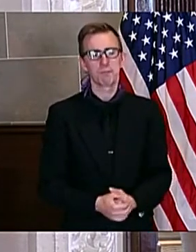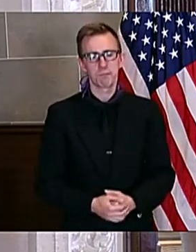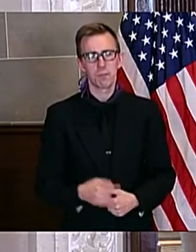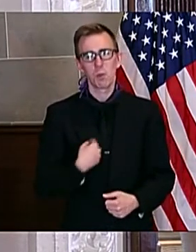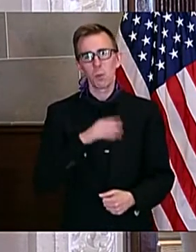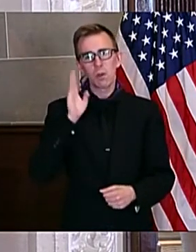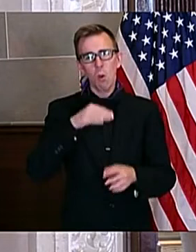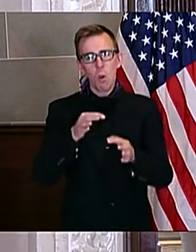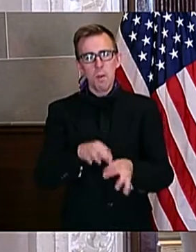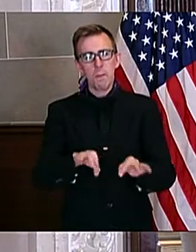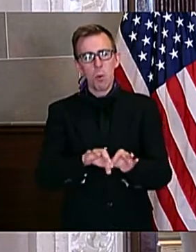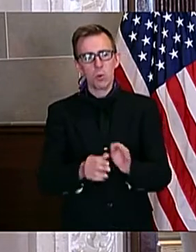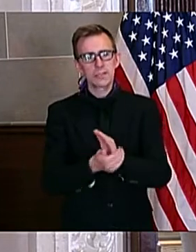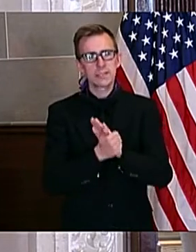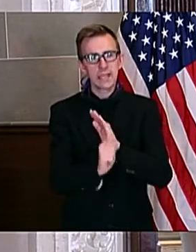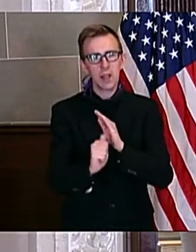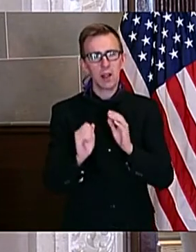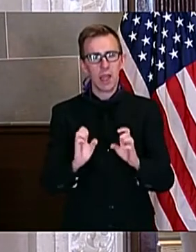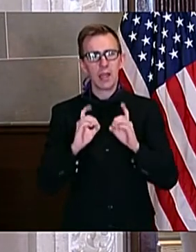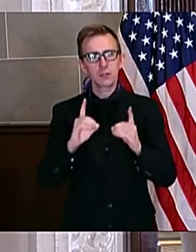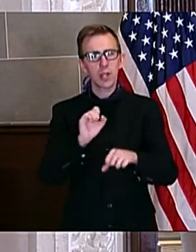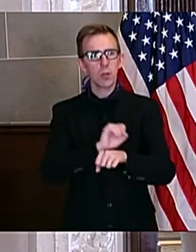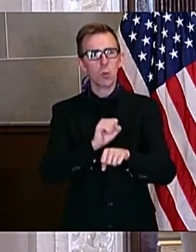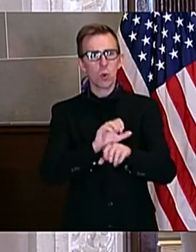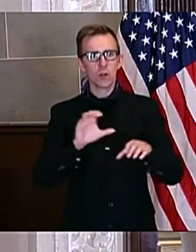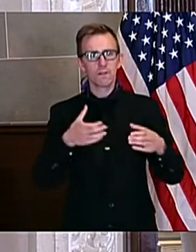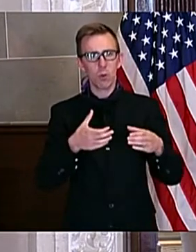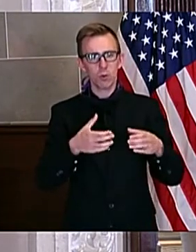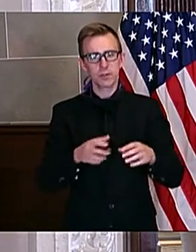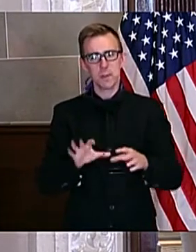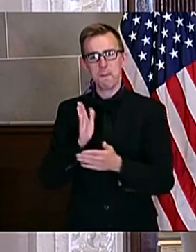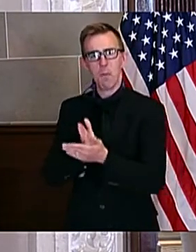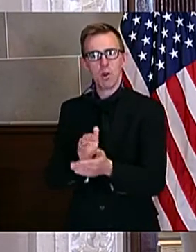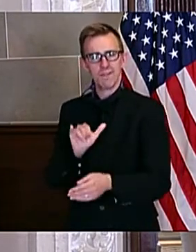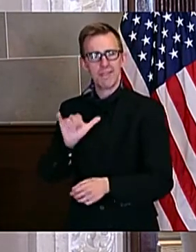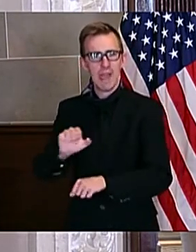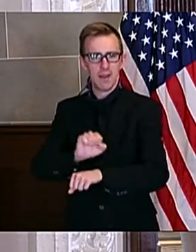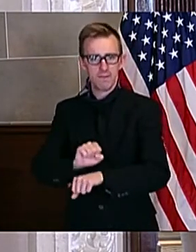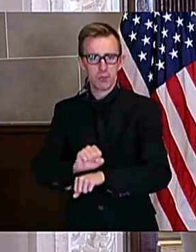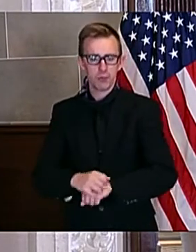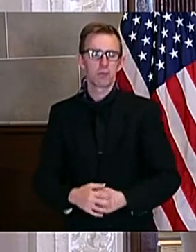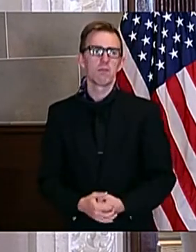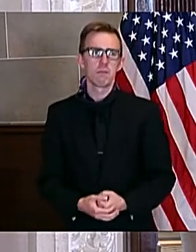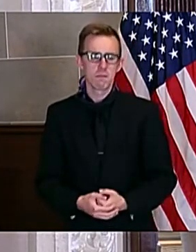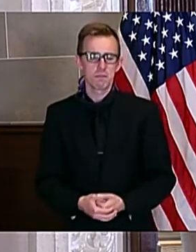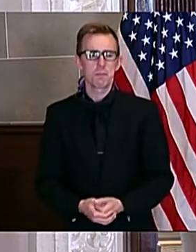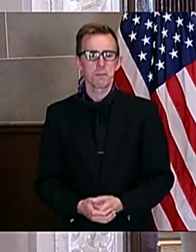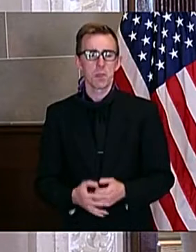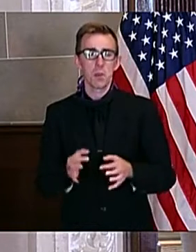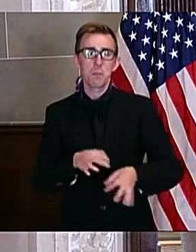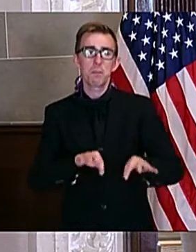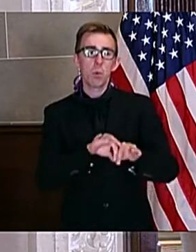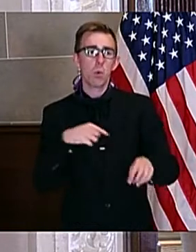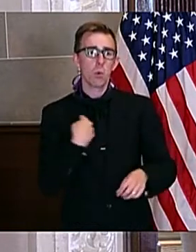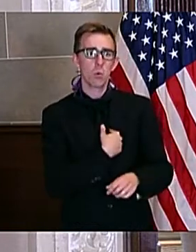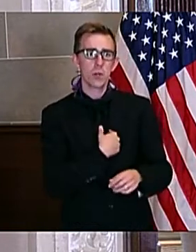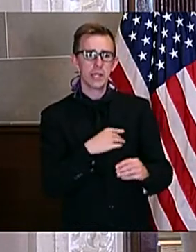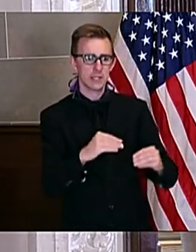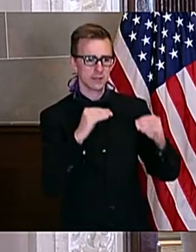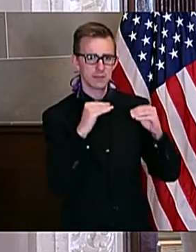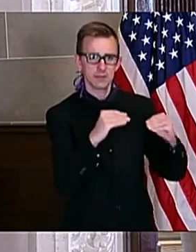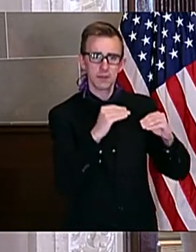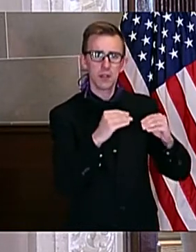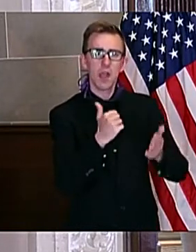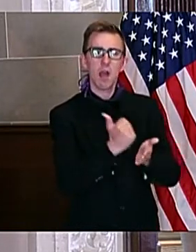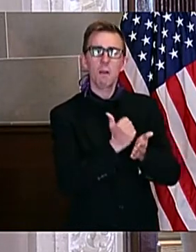a skilled and educated workforce is in that effort. It is imperative that we continue to improve lives through education.